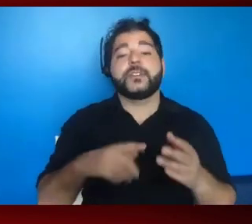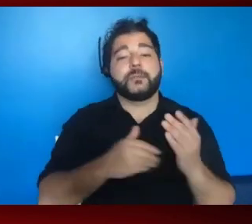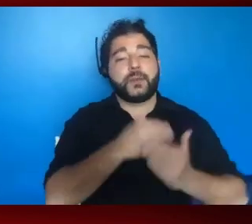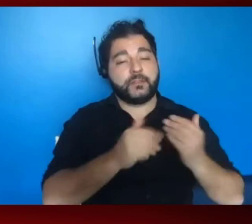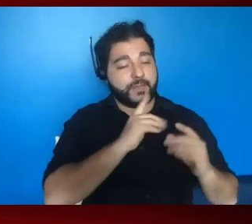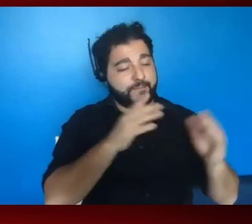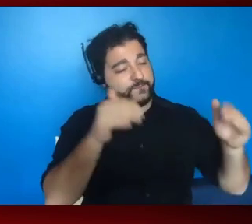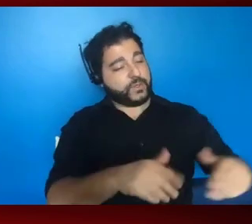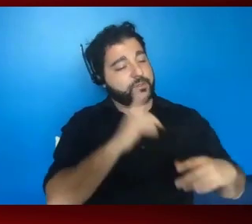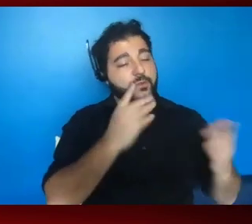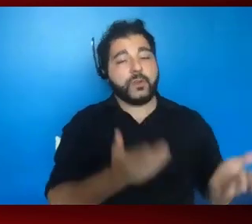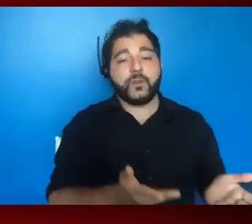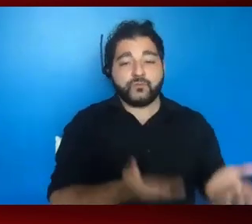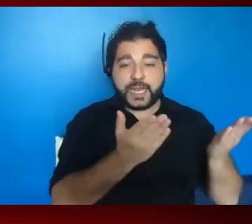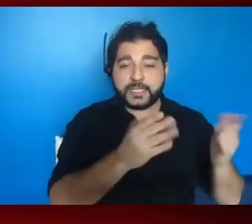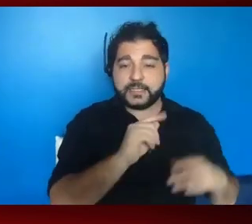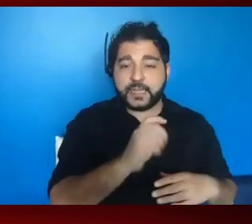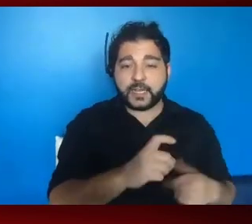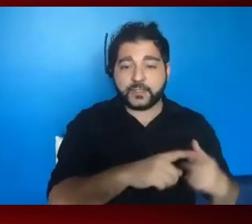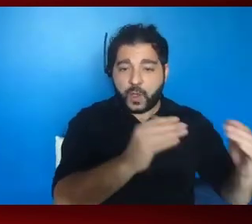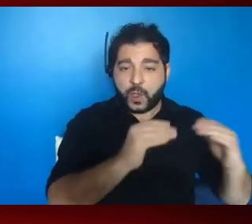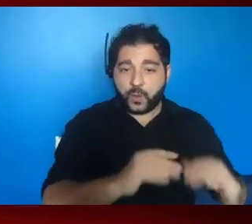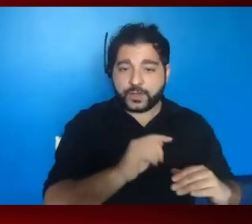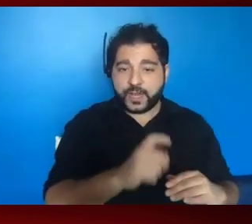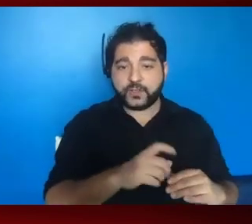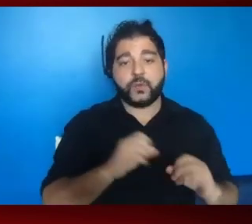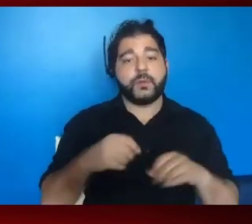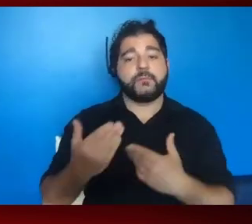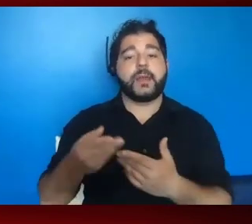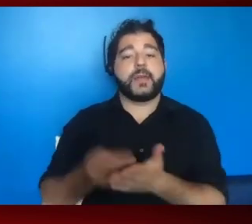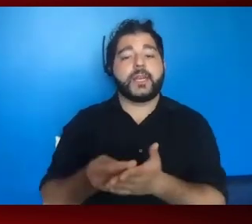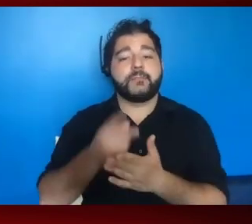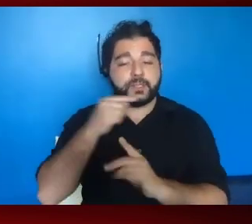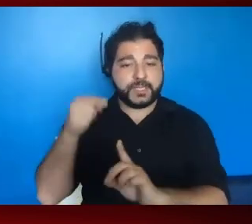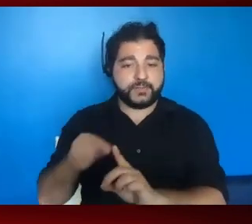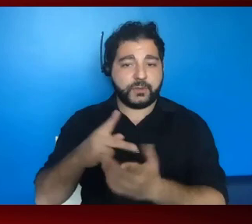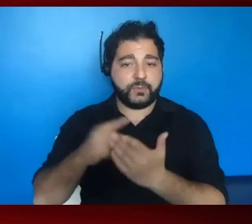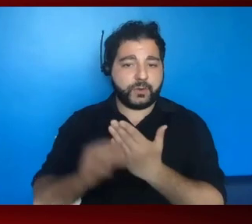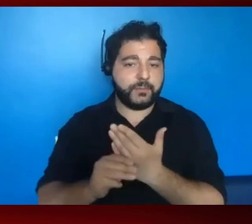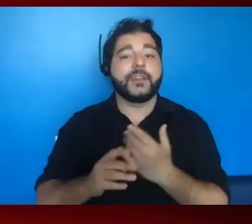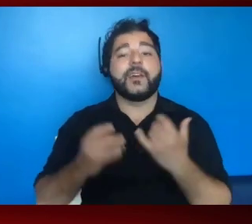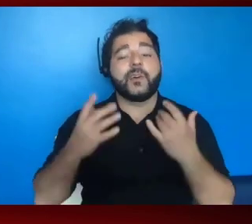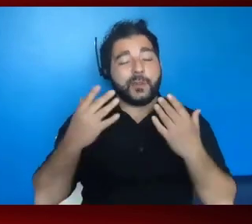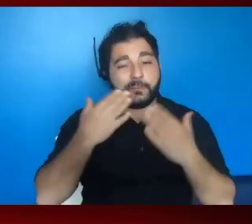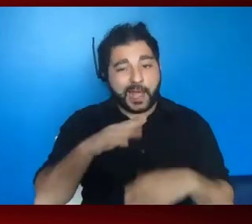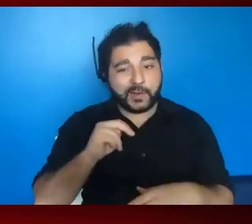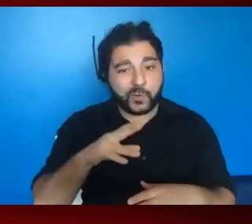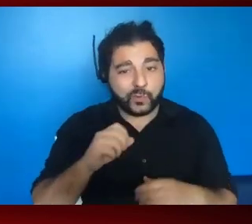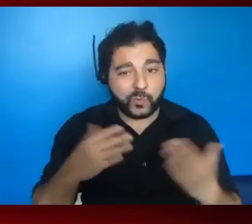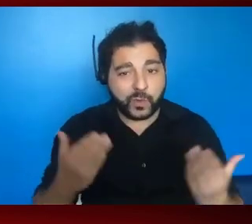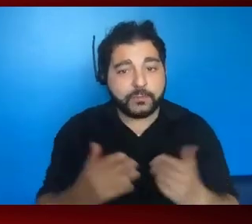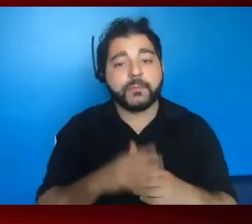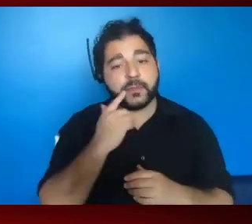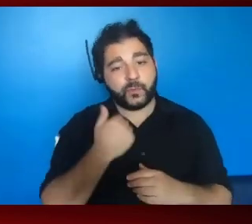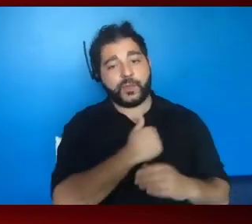only used to raise or lower taxes or provide funding for certain programs. So unfortunately, the bad news here is that given these limits,